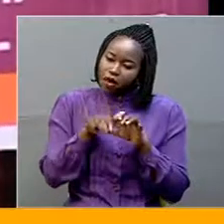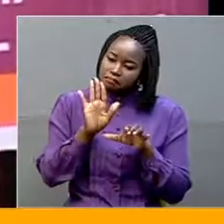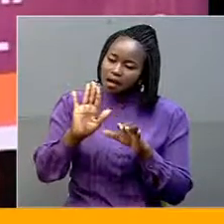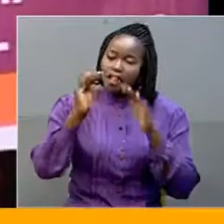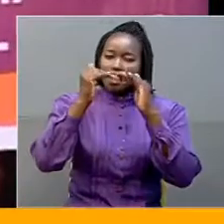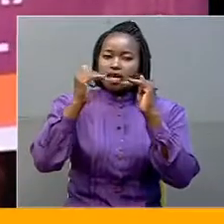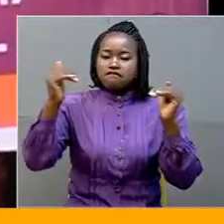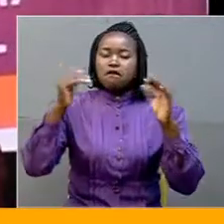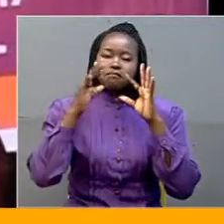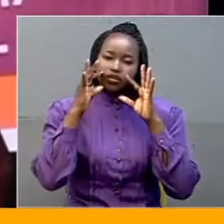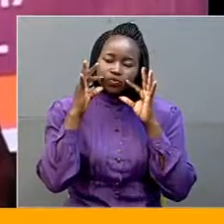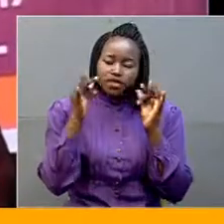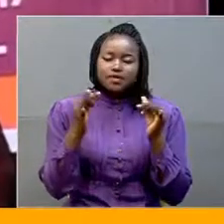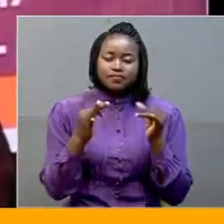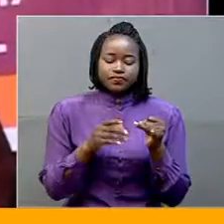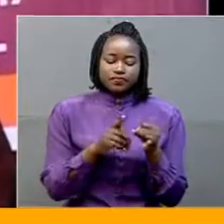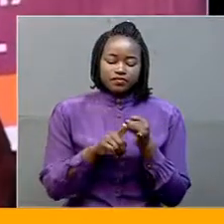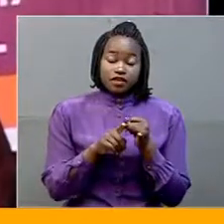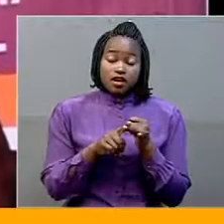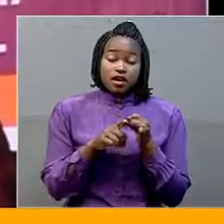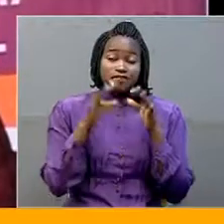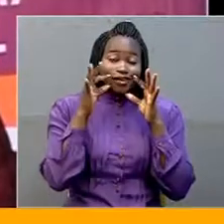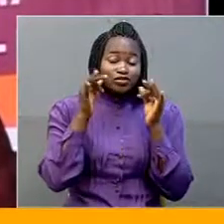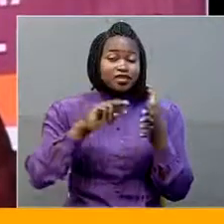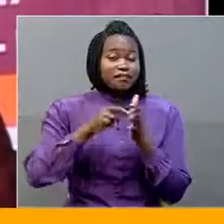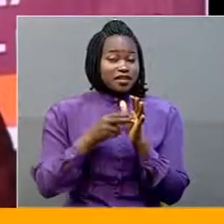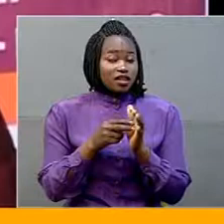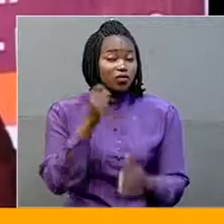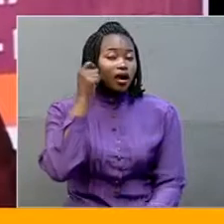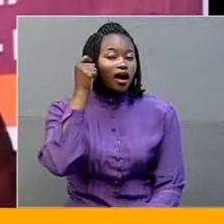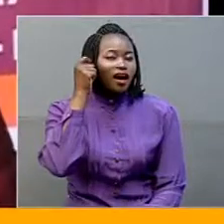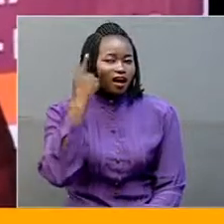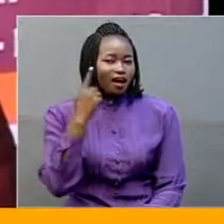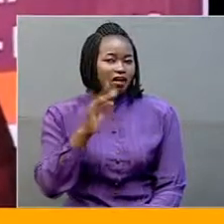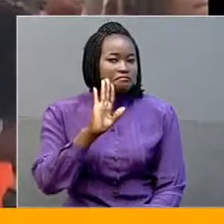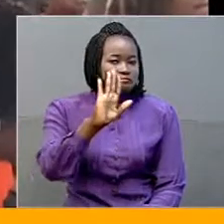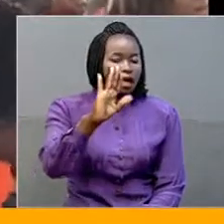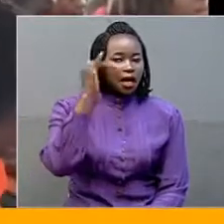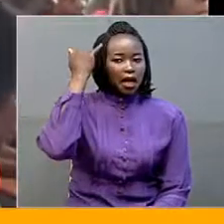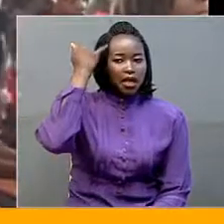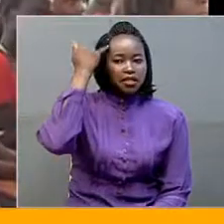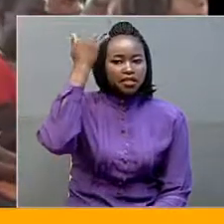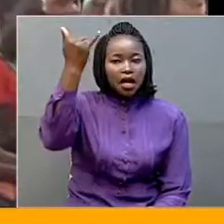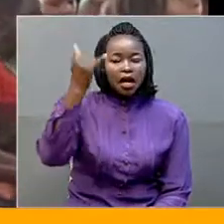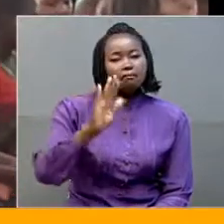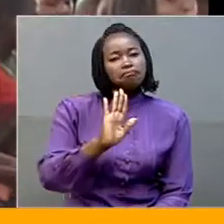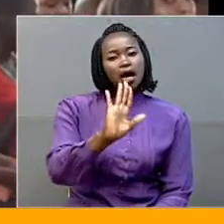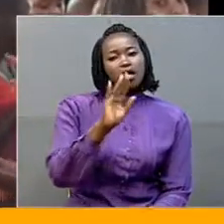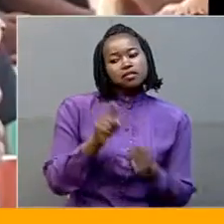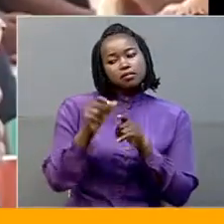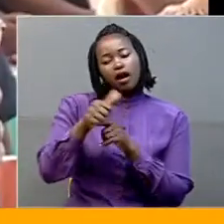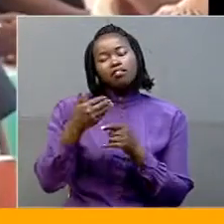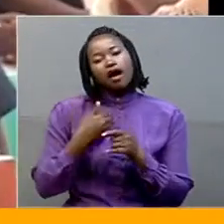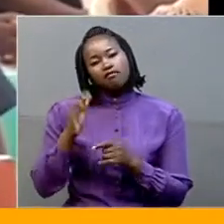maturity. Number one. Two, maturity is when you understand that your ideas are wrong. Different speakers, including